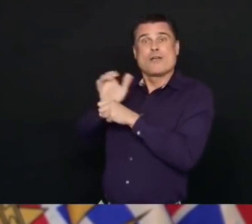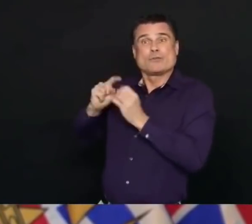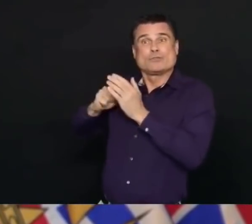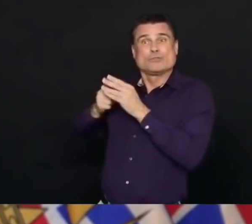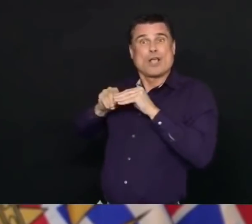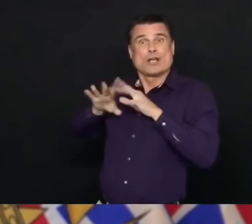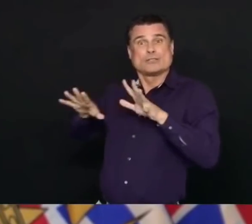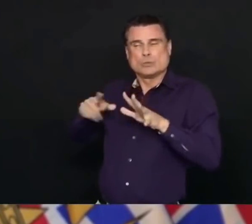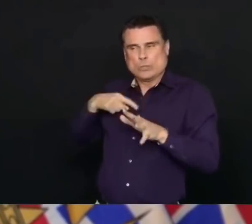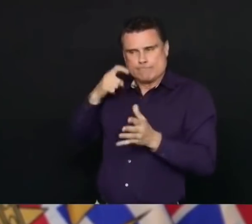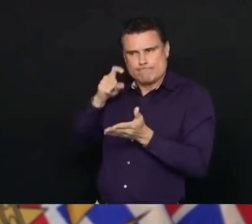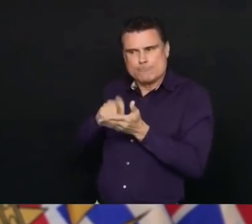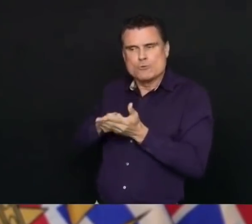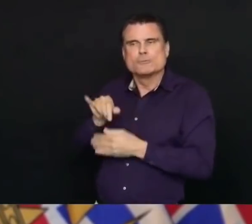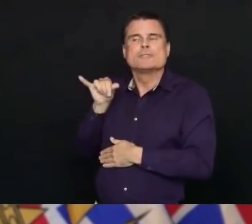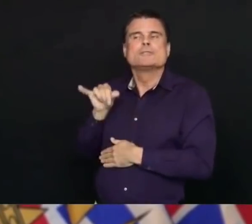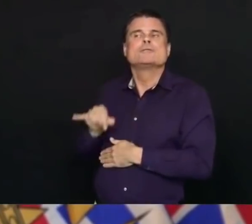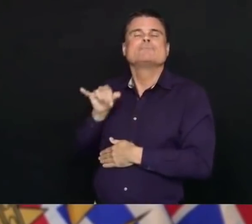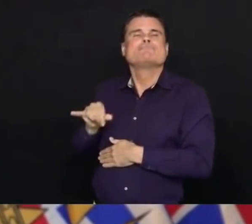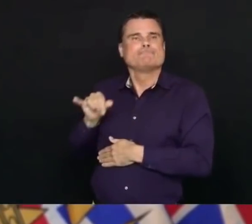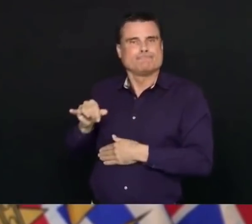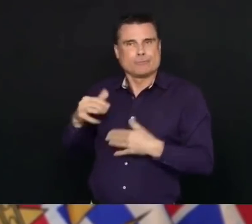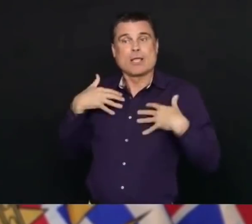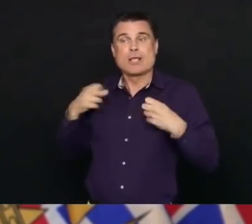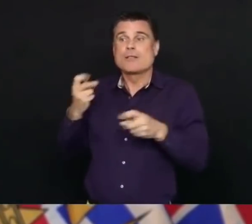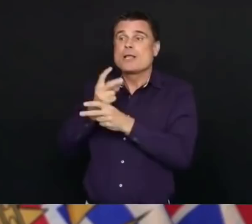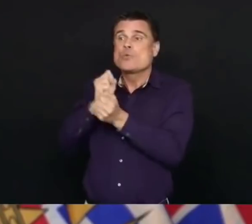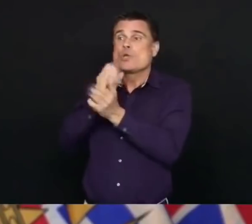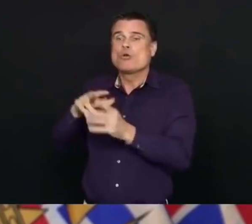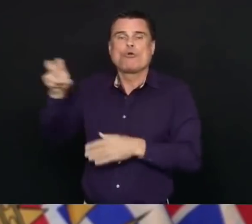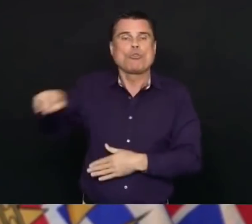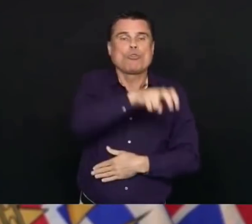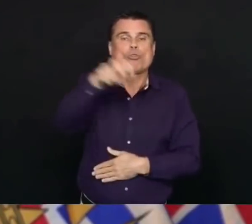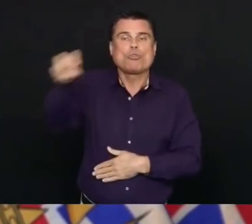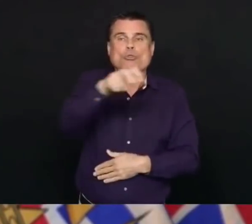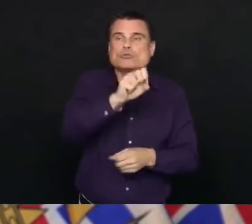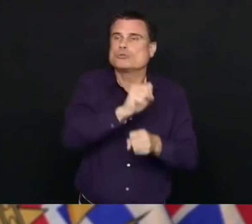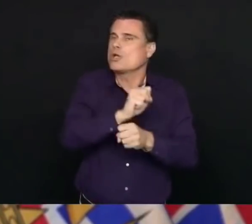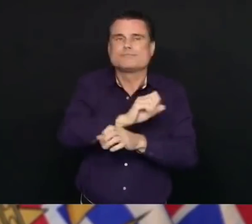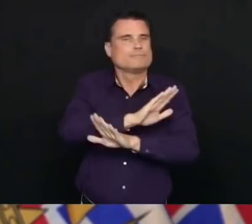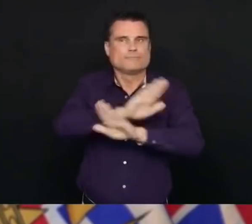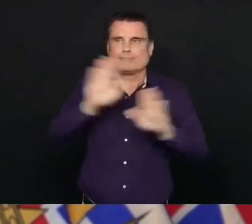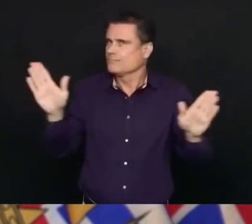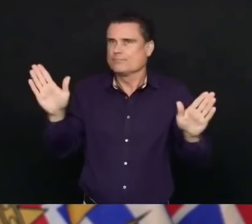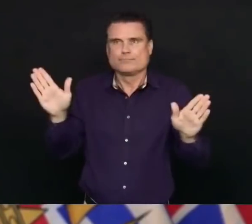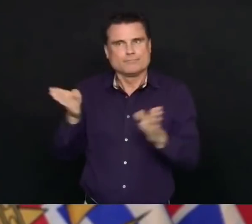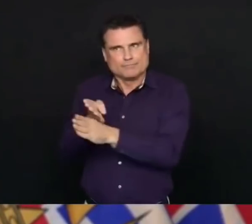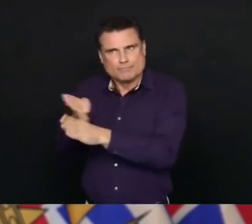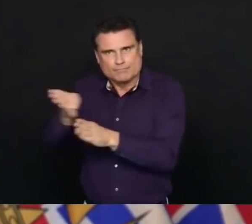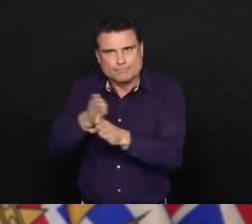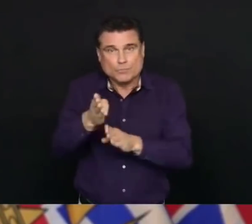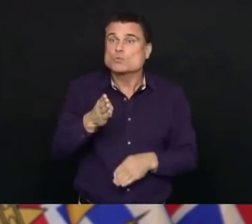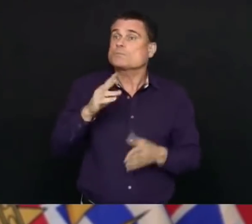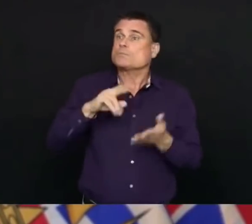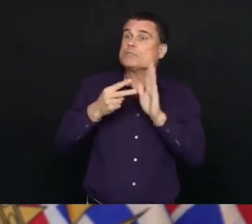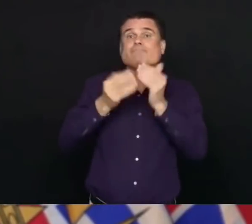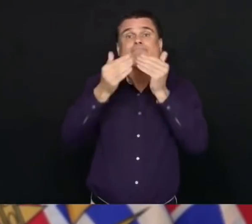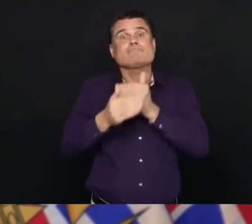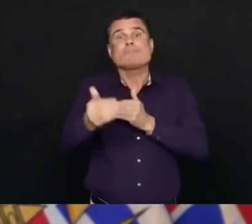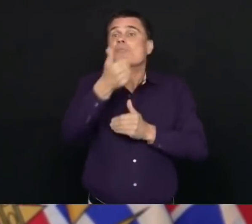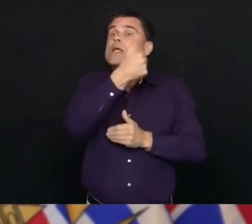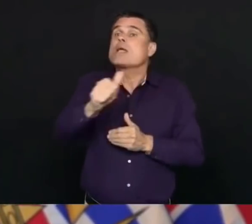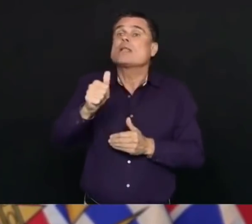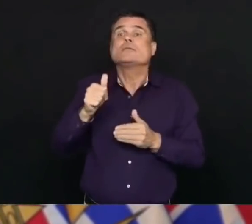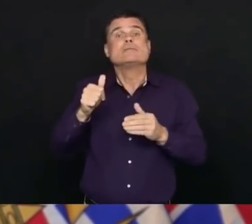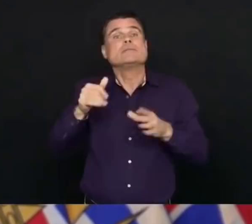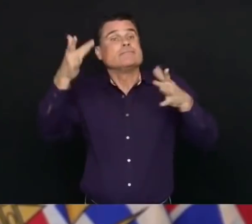it's influenza or gastrointestinal outbreaks or even antimicrobial resistance outbreaks. The challenge that we have